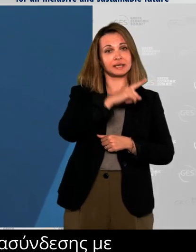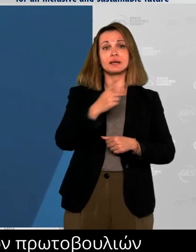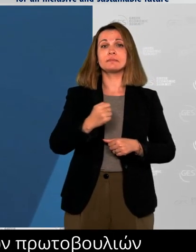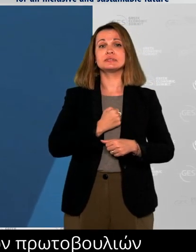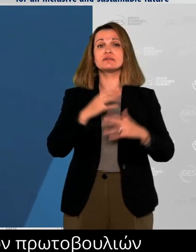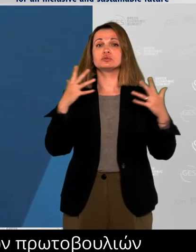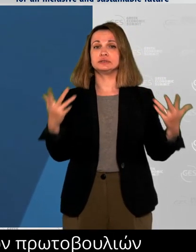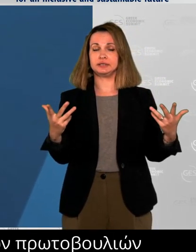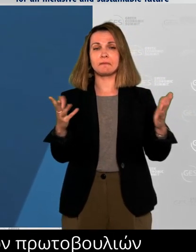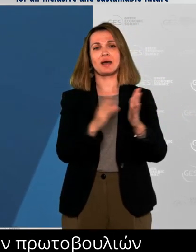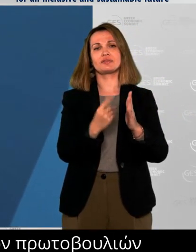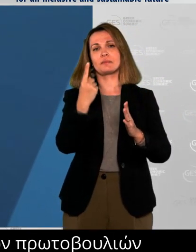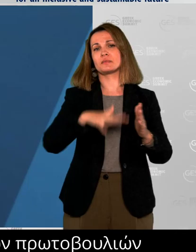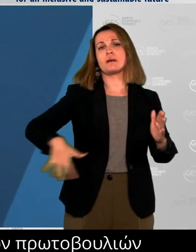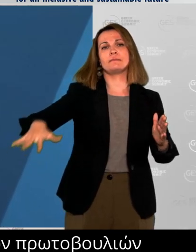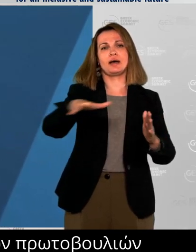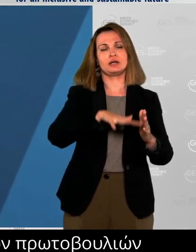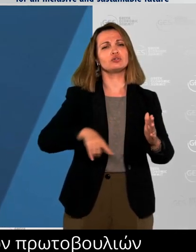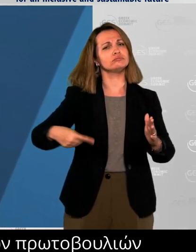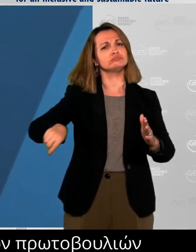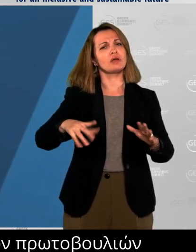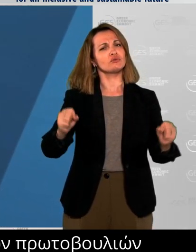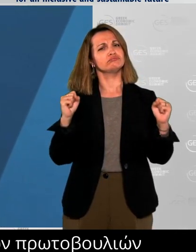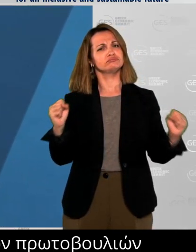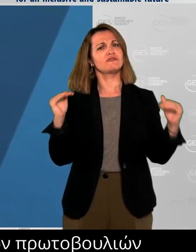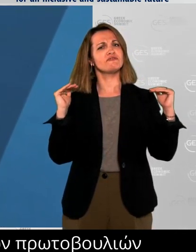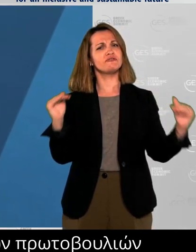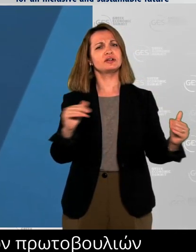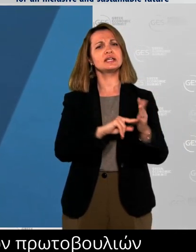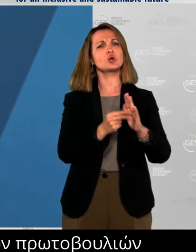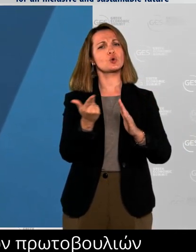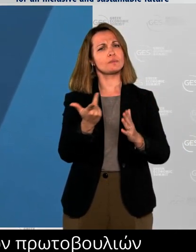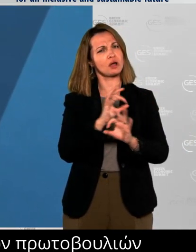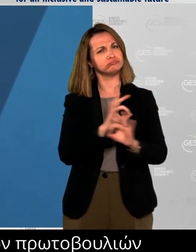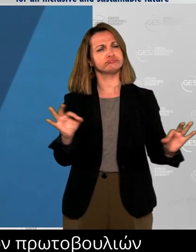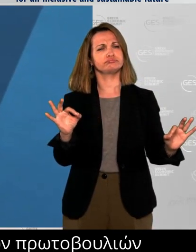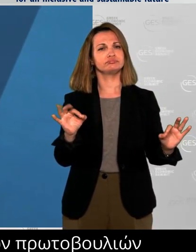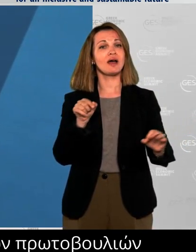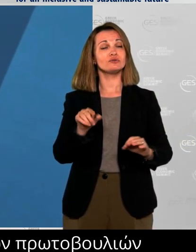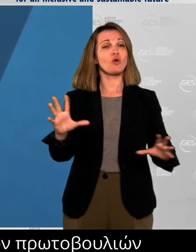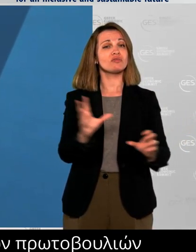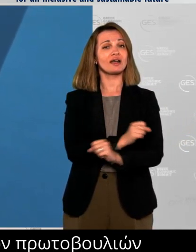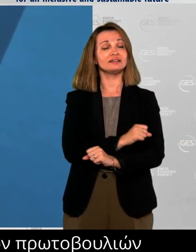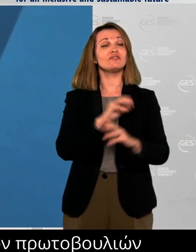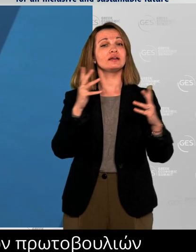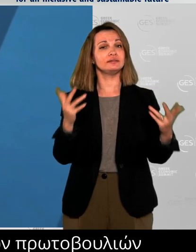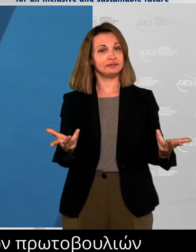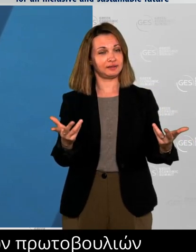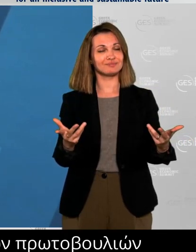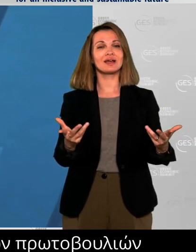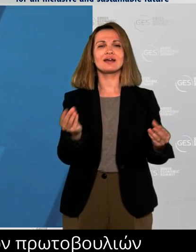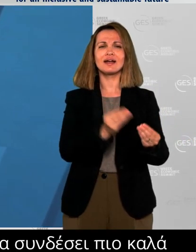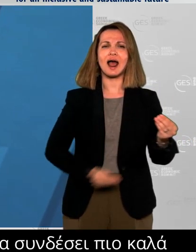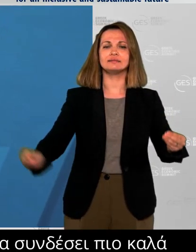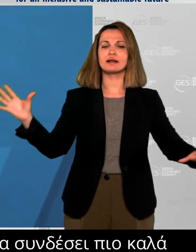is key to connecting more closely the countries of Central and Eastern Europe, not only with the rest of the European Union,